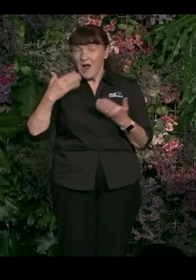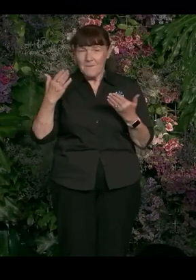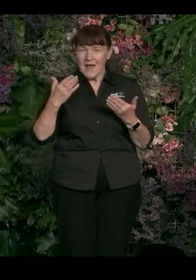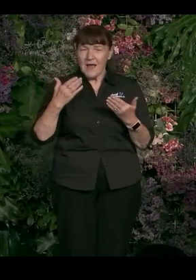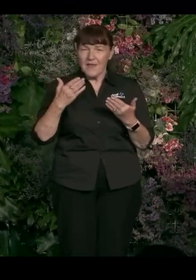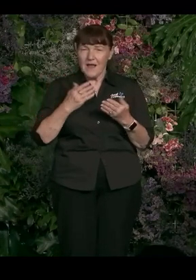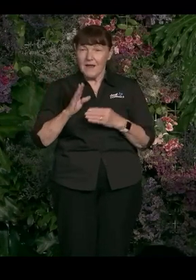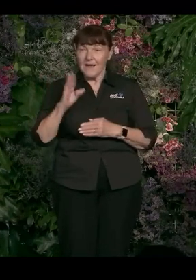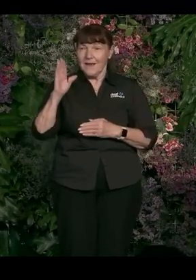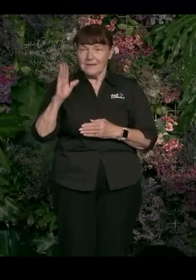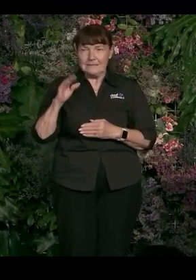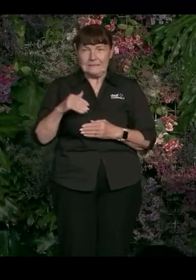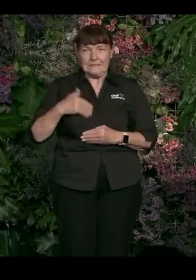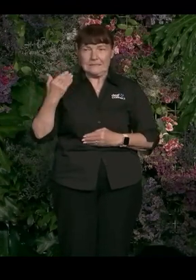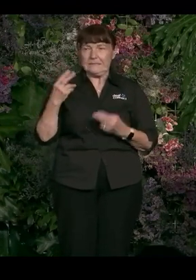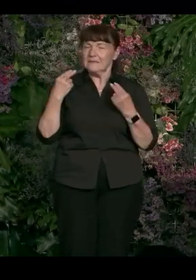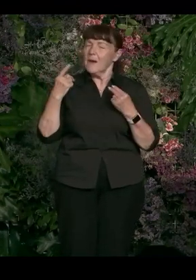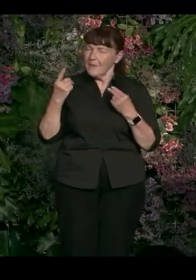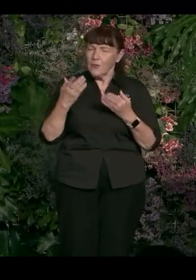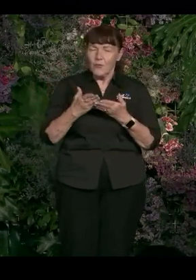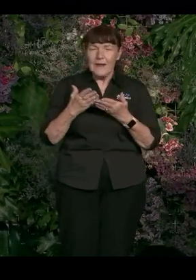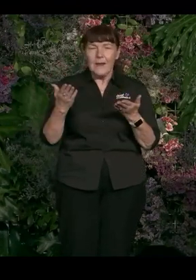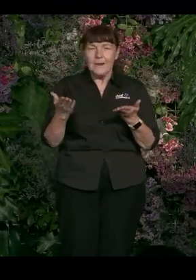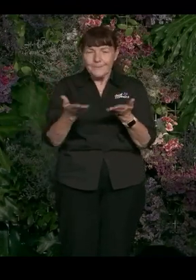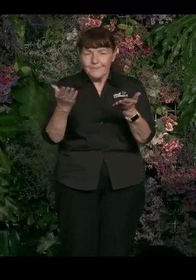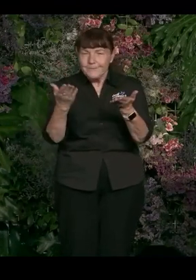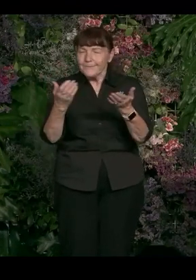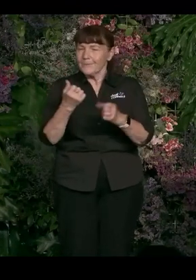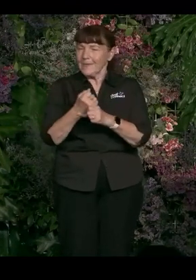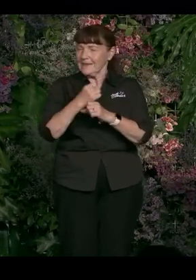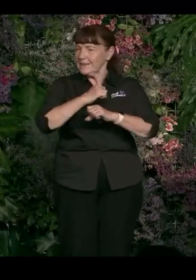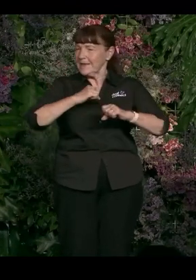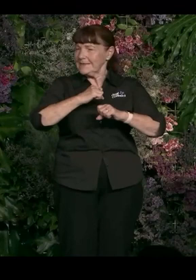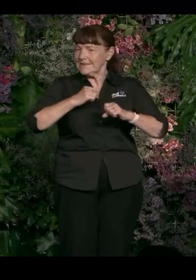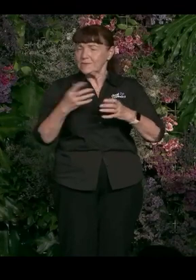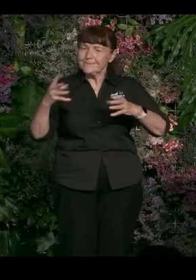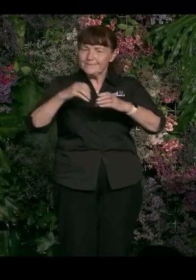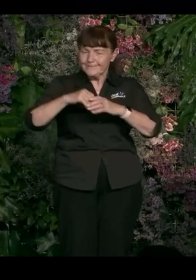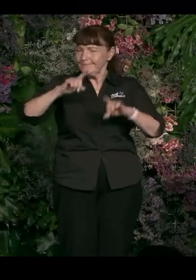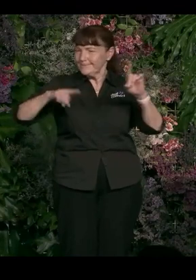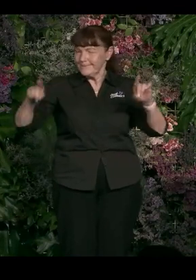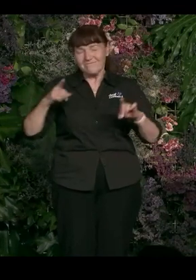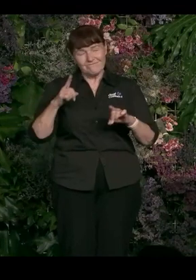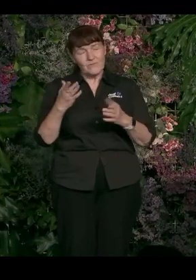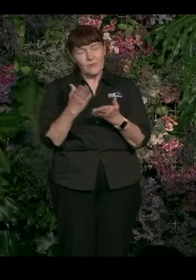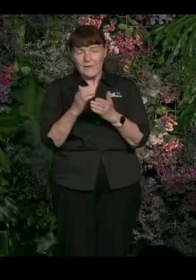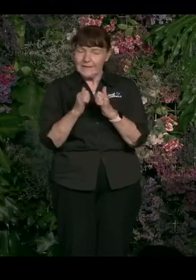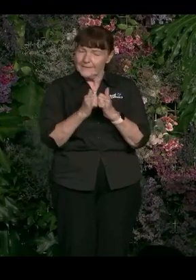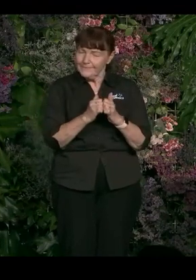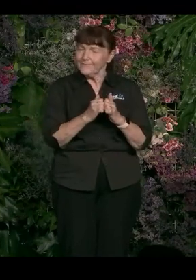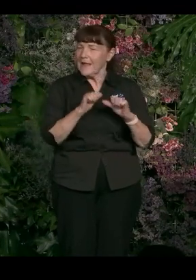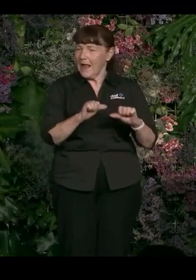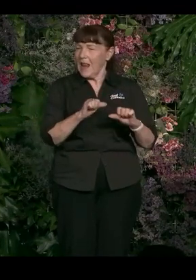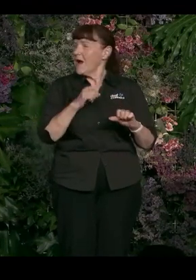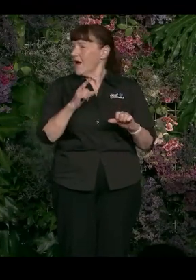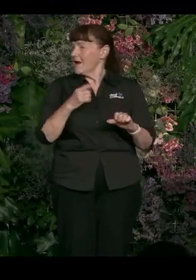spoken, they may not want to speak, but actively working to create space for different perspectives, different voices. That's what being an ally is,